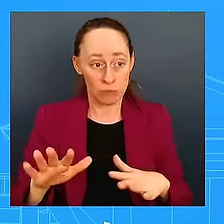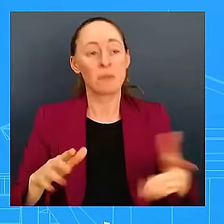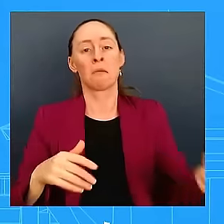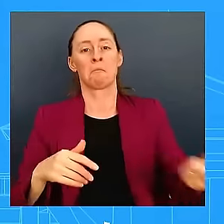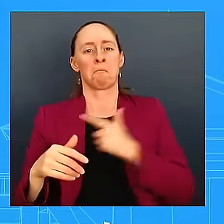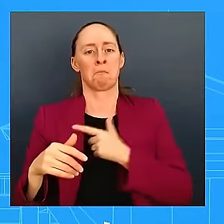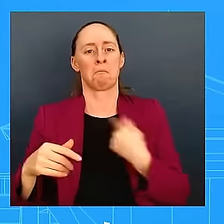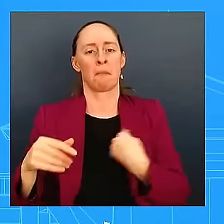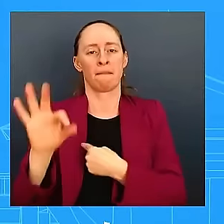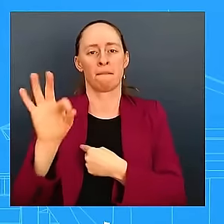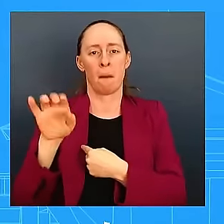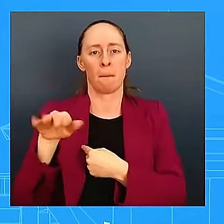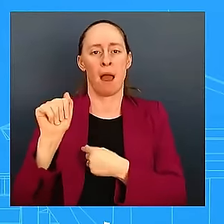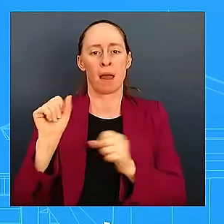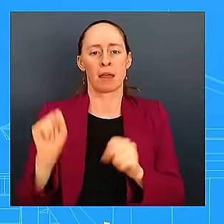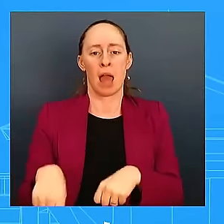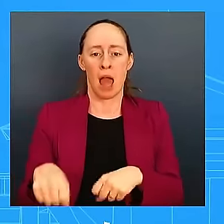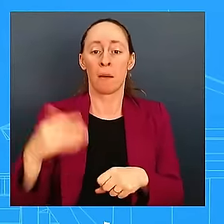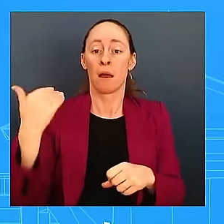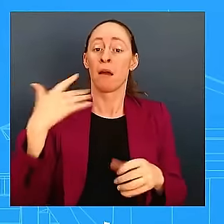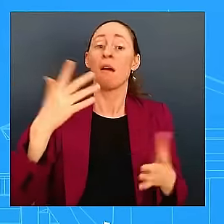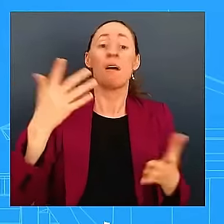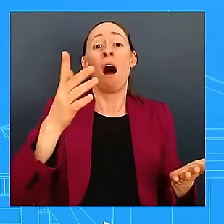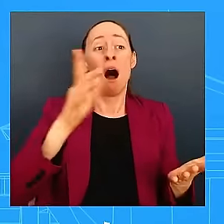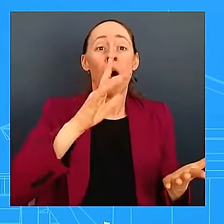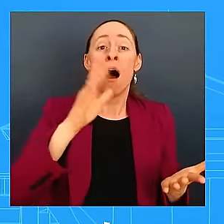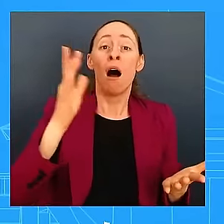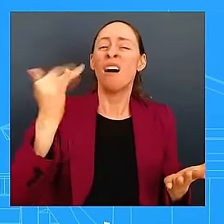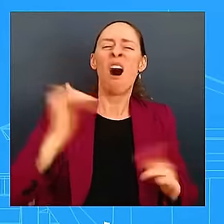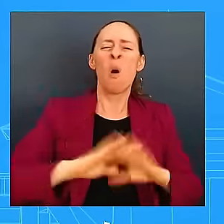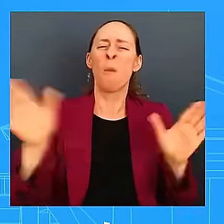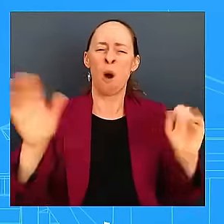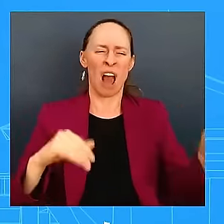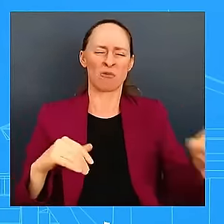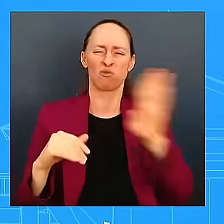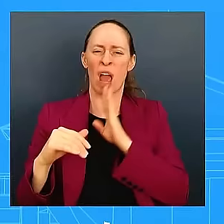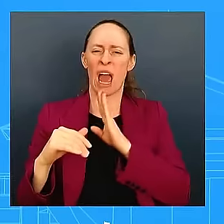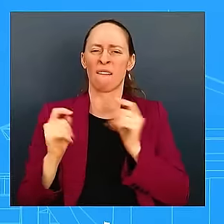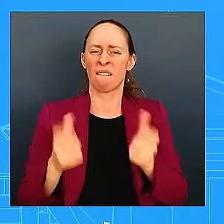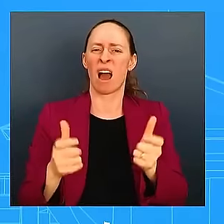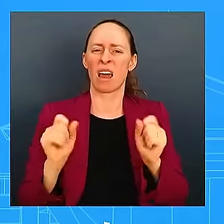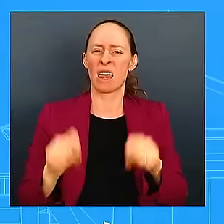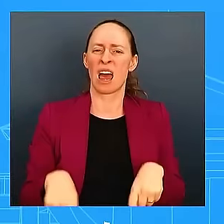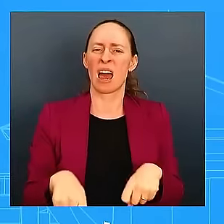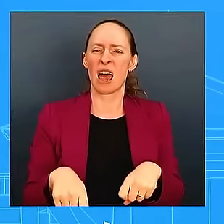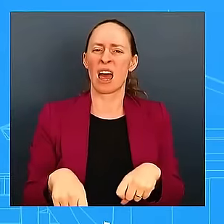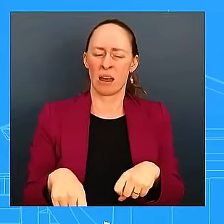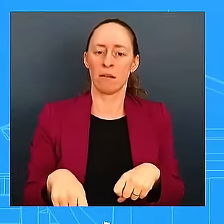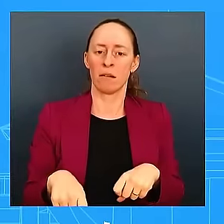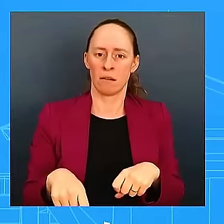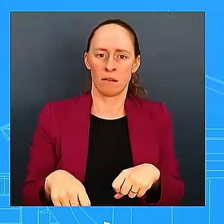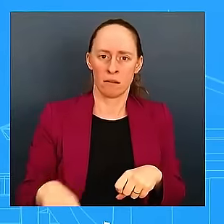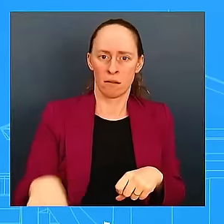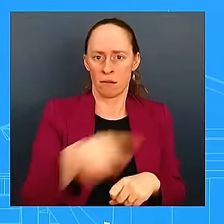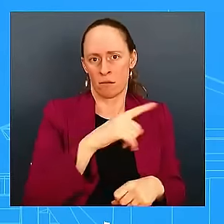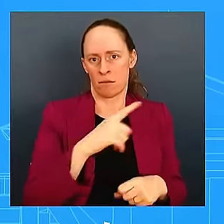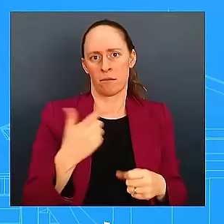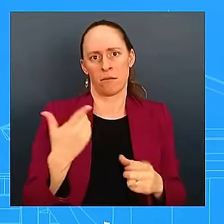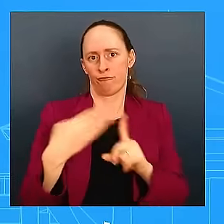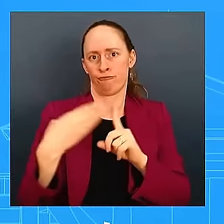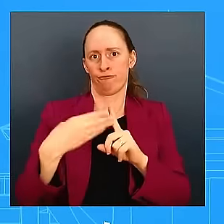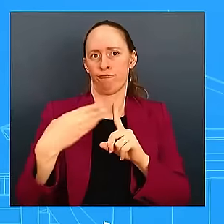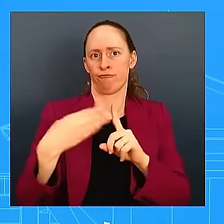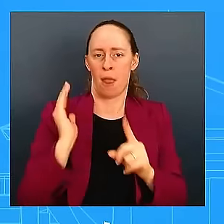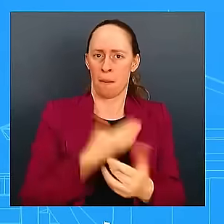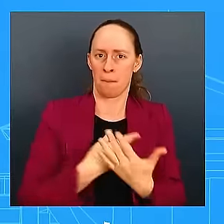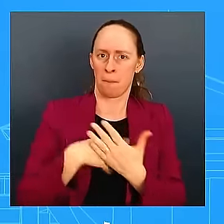getting a large number of people that wouldn't have come back to us, which is great. We're also seeing people get funding quicker, right? We have a serious